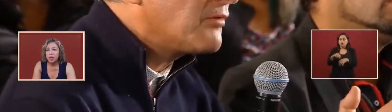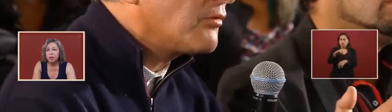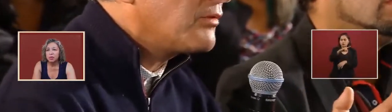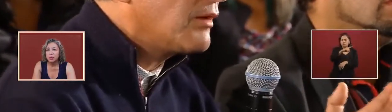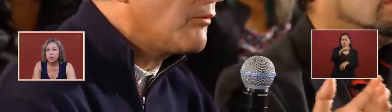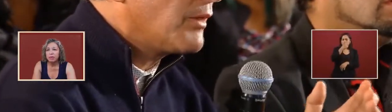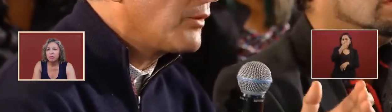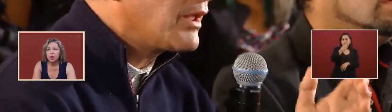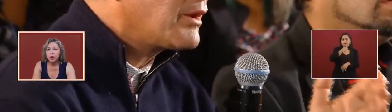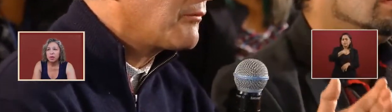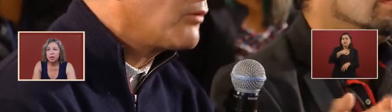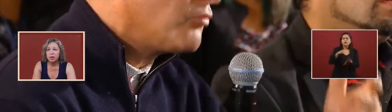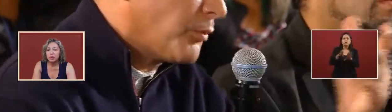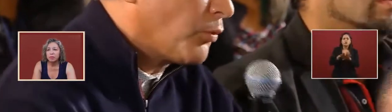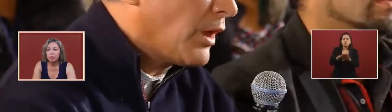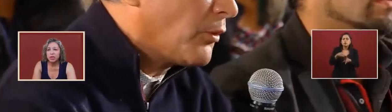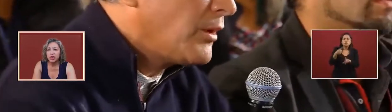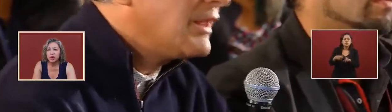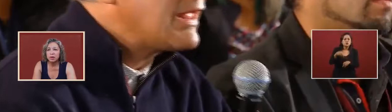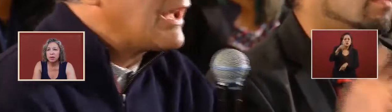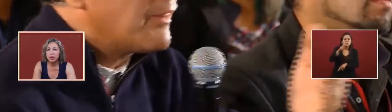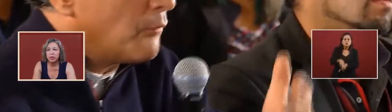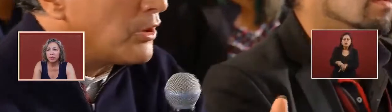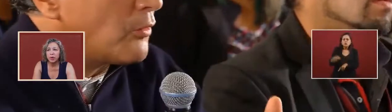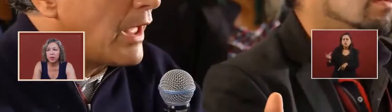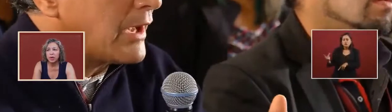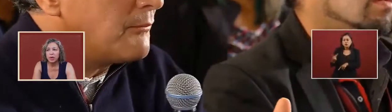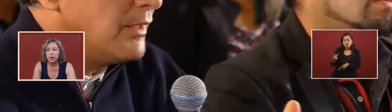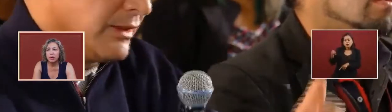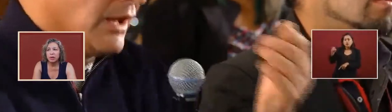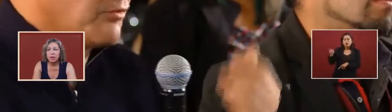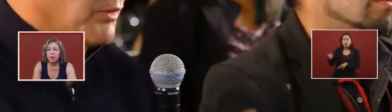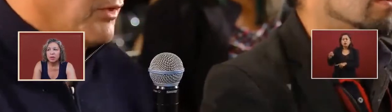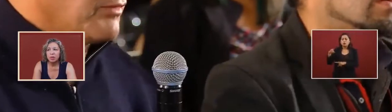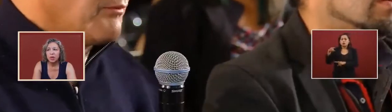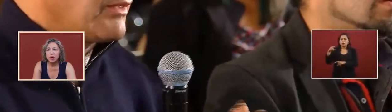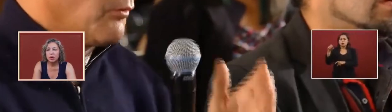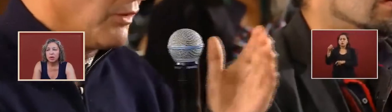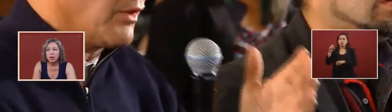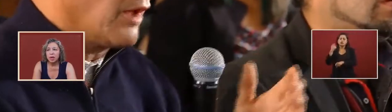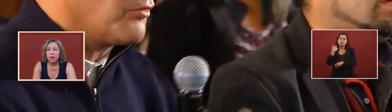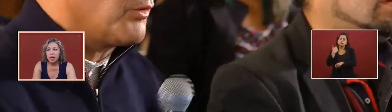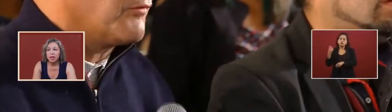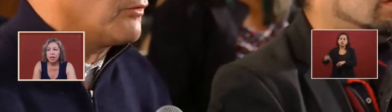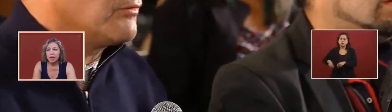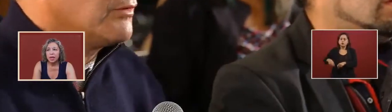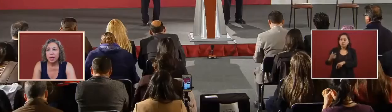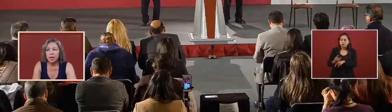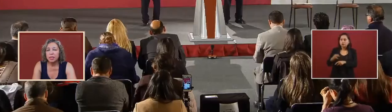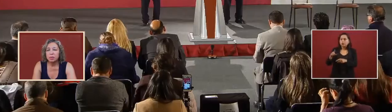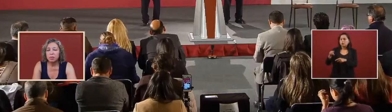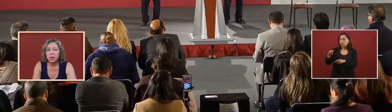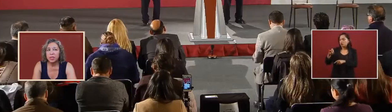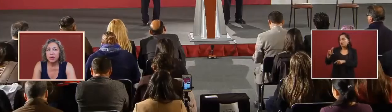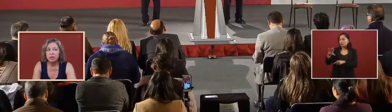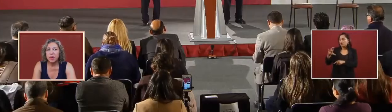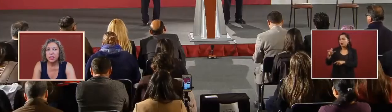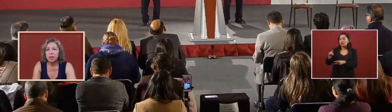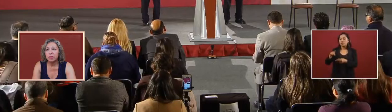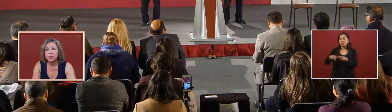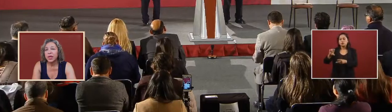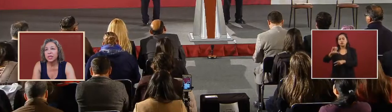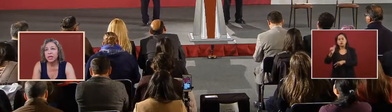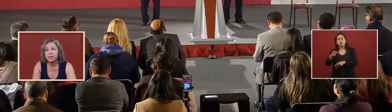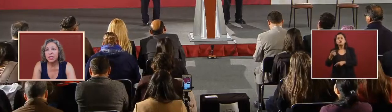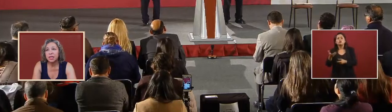persuade him to believe more in the version of the procurator than murillo and the president of